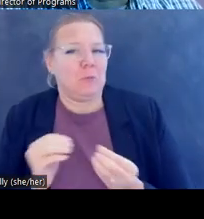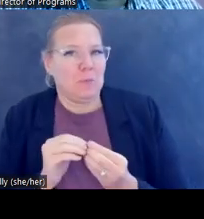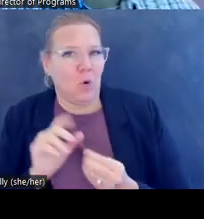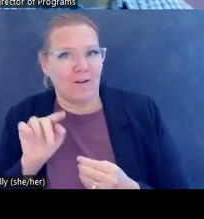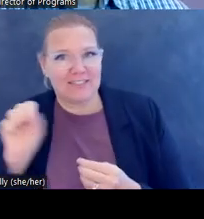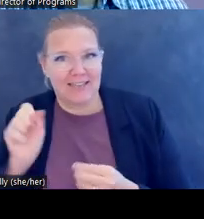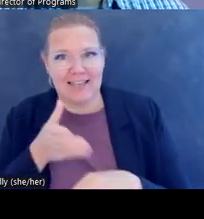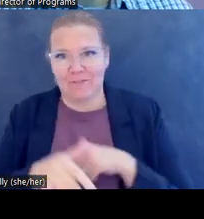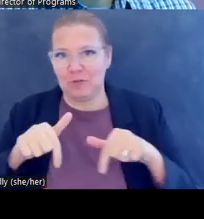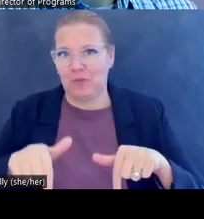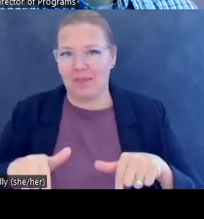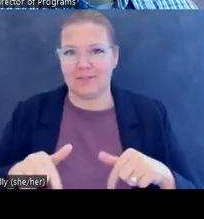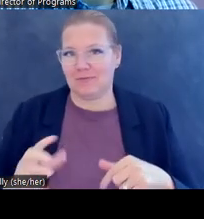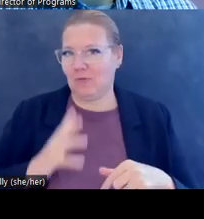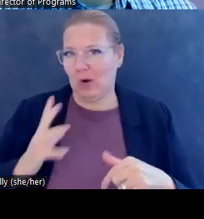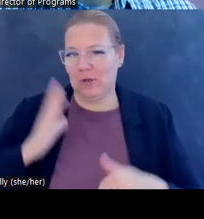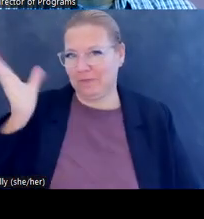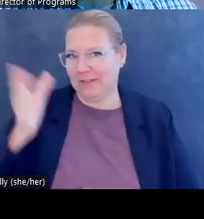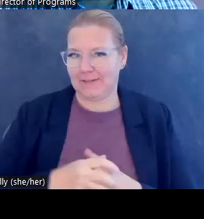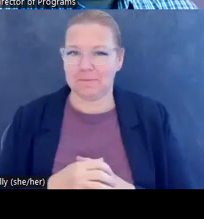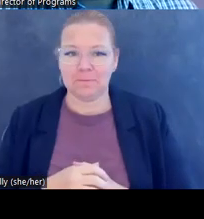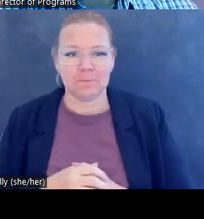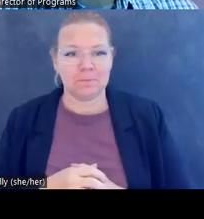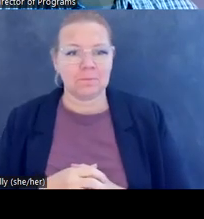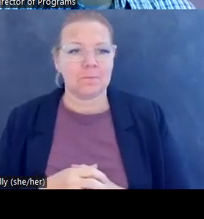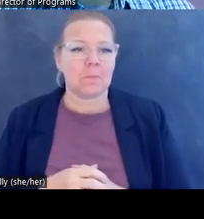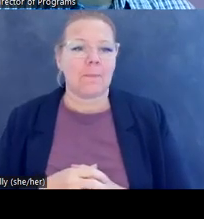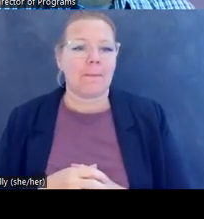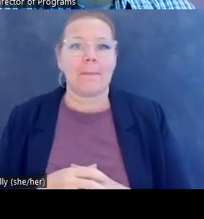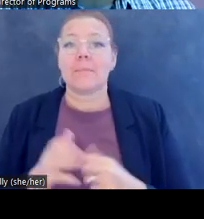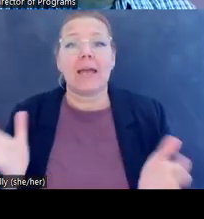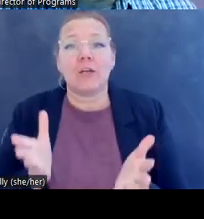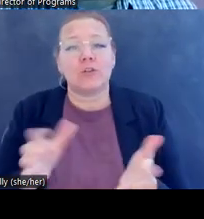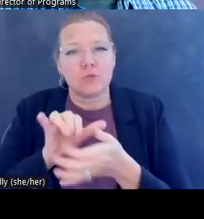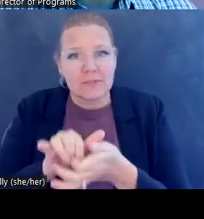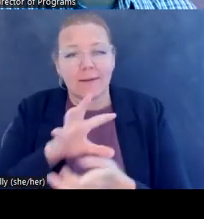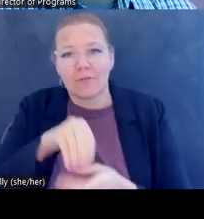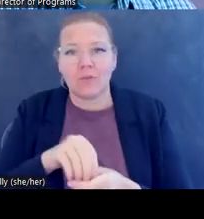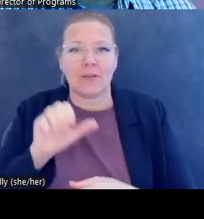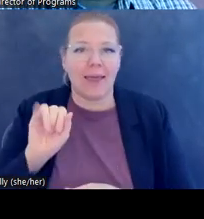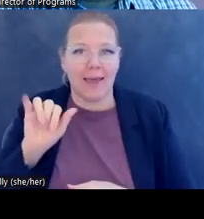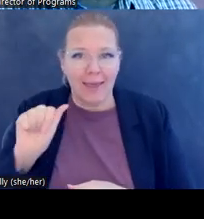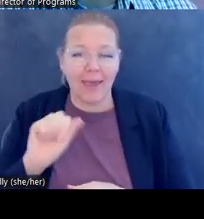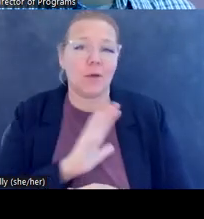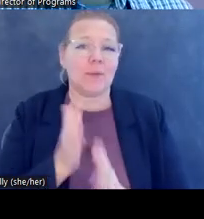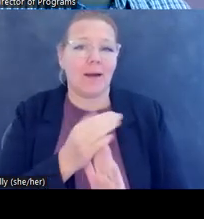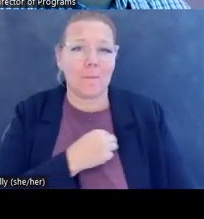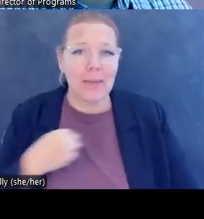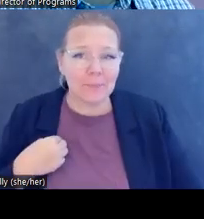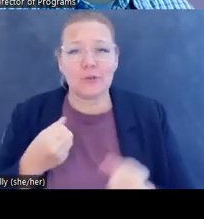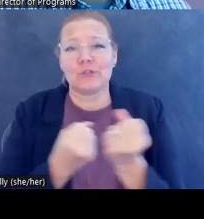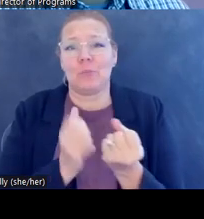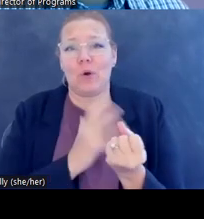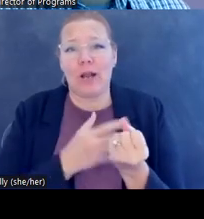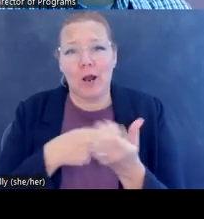after this particular event. Um, again, I encourage you to stay connected with the AIA, become a member, support our programs. We'll keep you